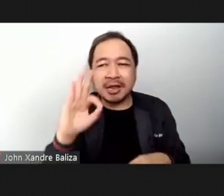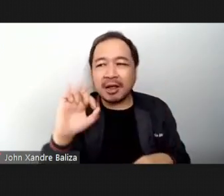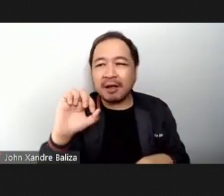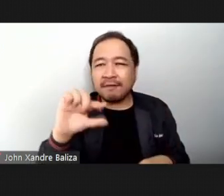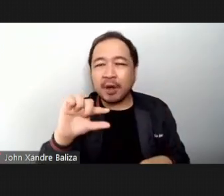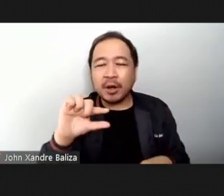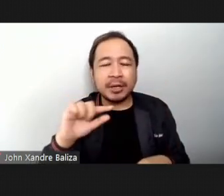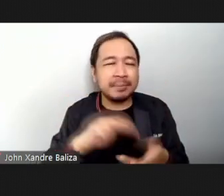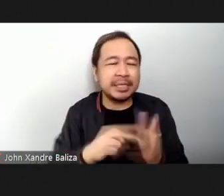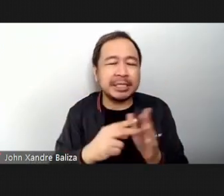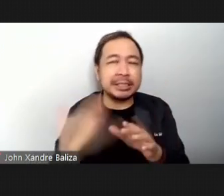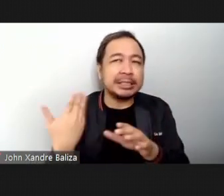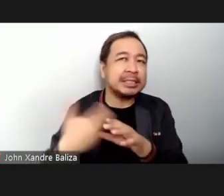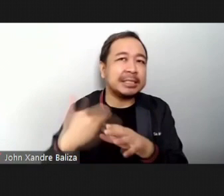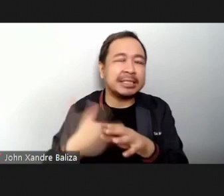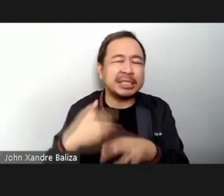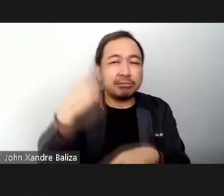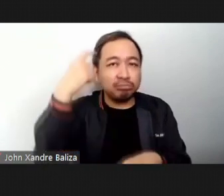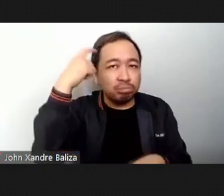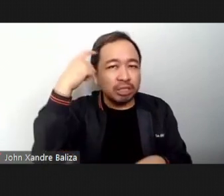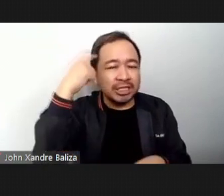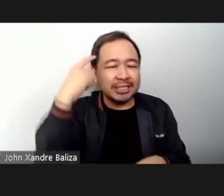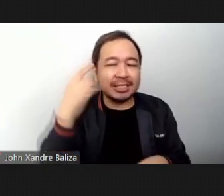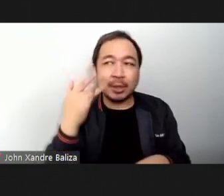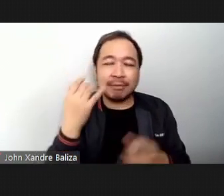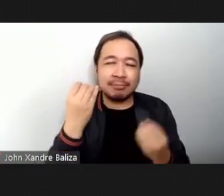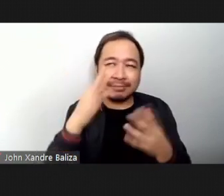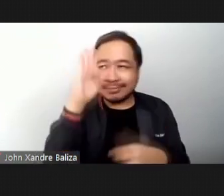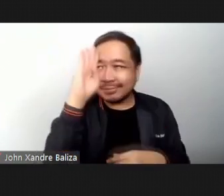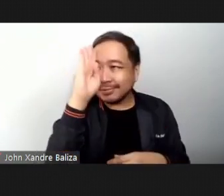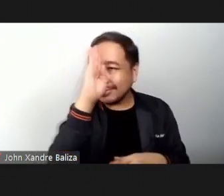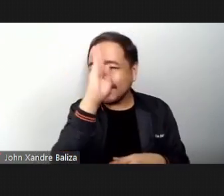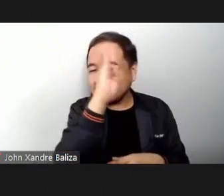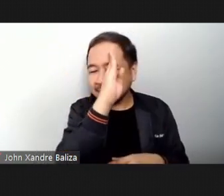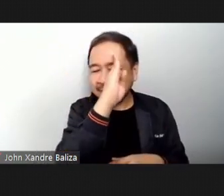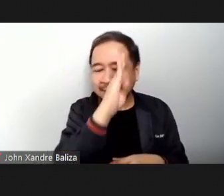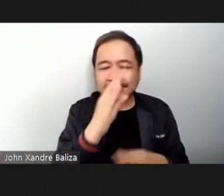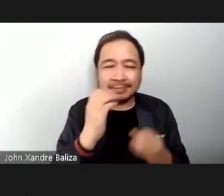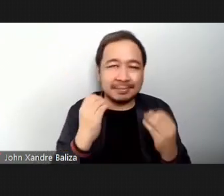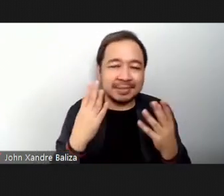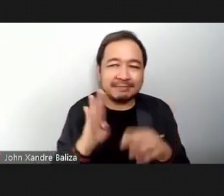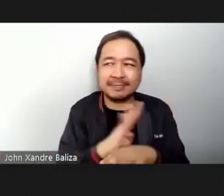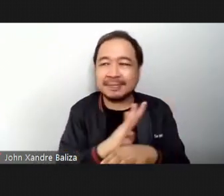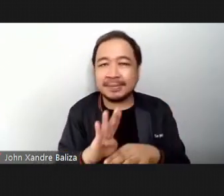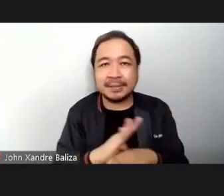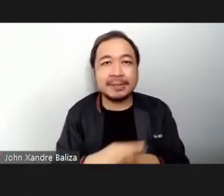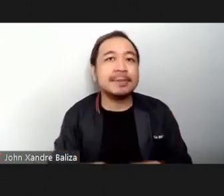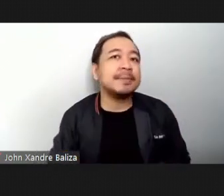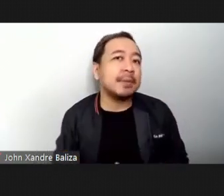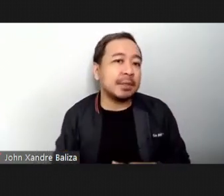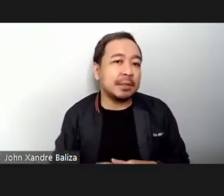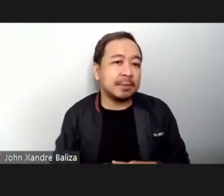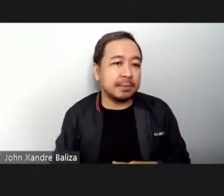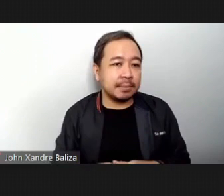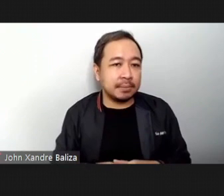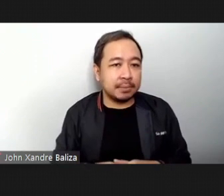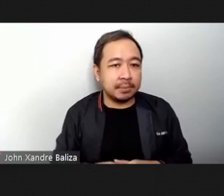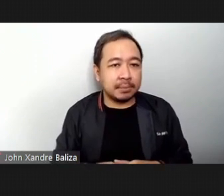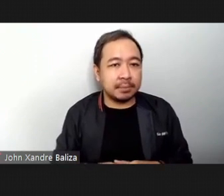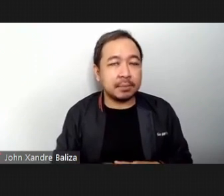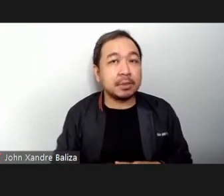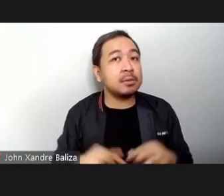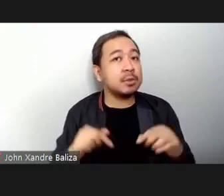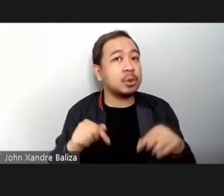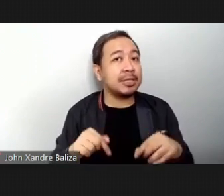mabuti Kasi sa dami mong kailangan asikasuhin At kailangan mong isipin So this calming